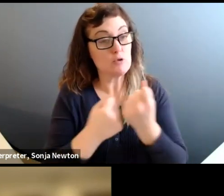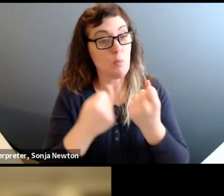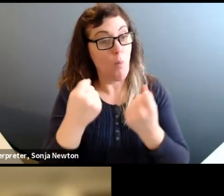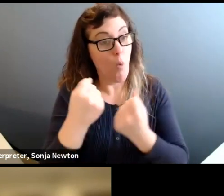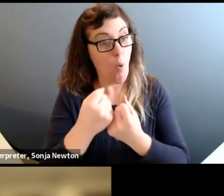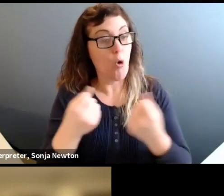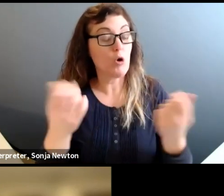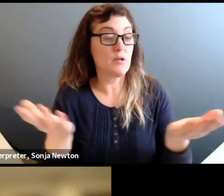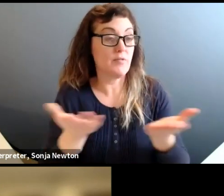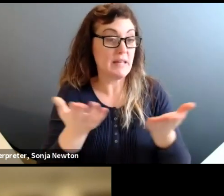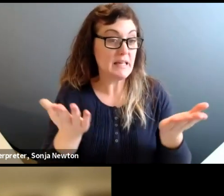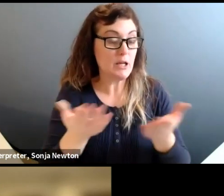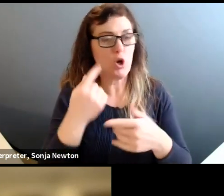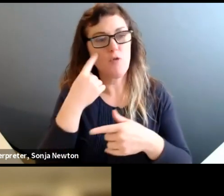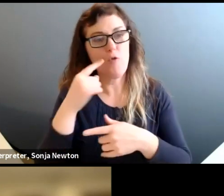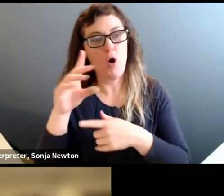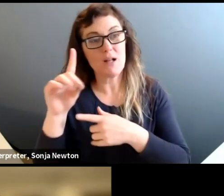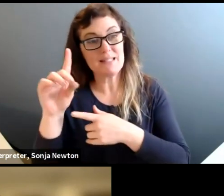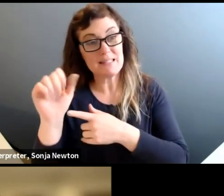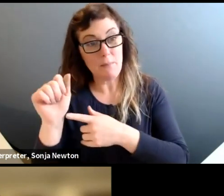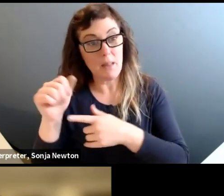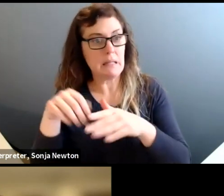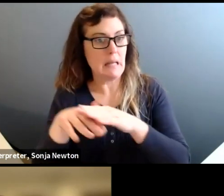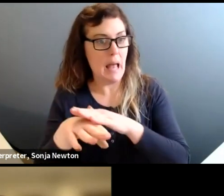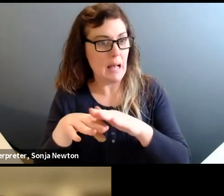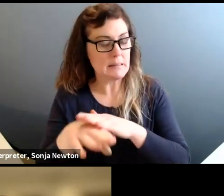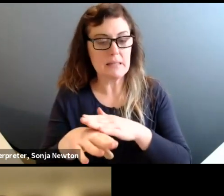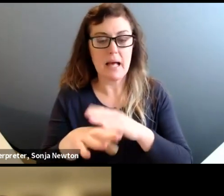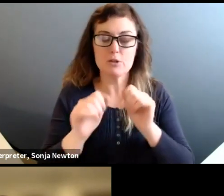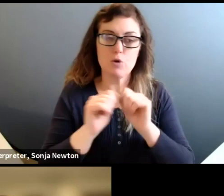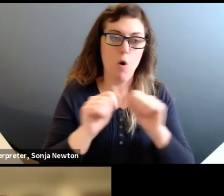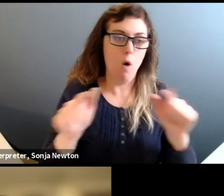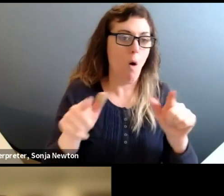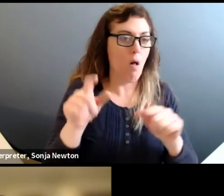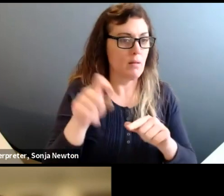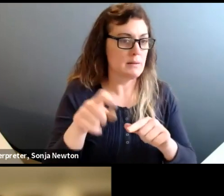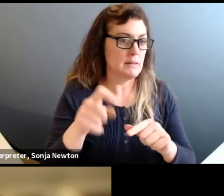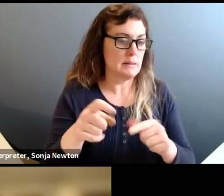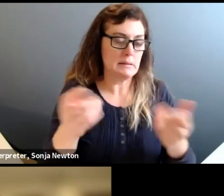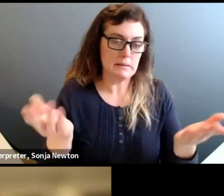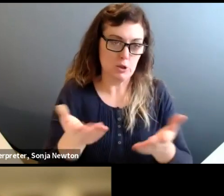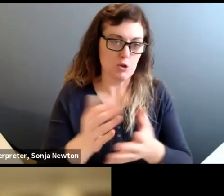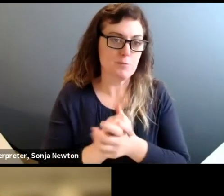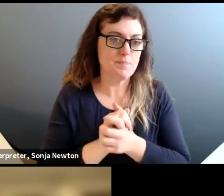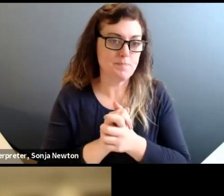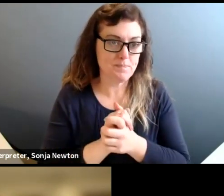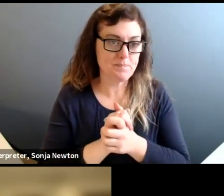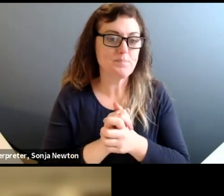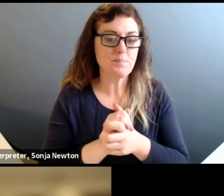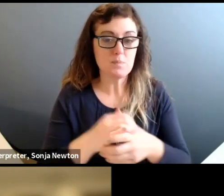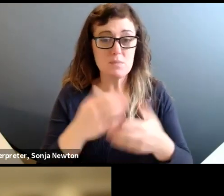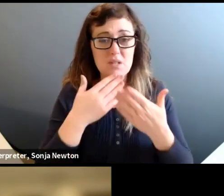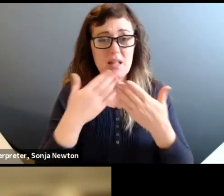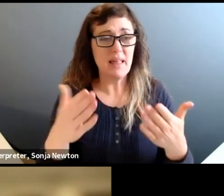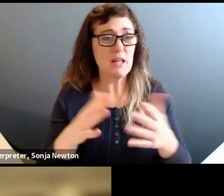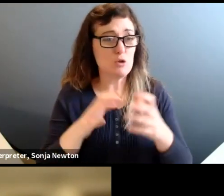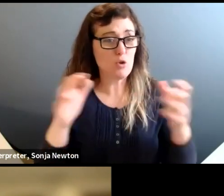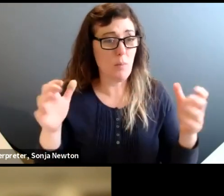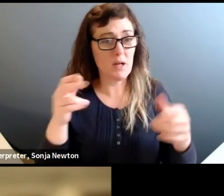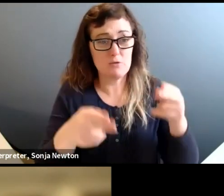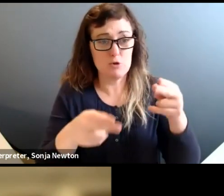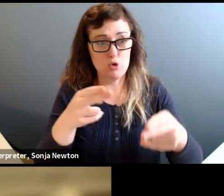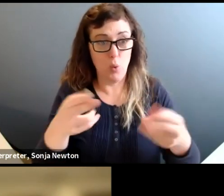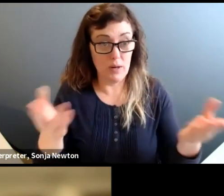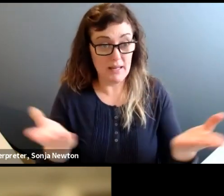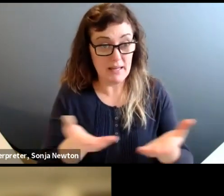disability access and inclusion and all access needs present in the space. Thank you all so much for being here. I also want